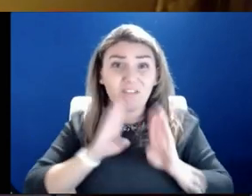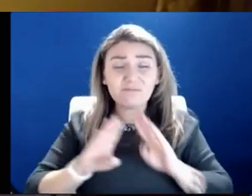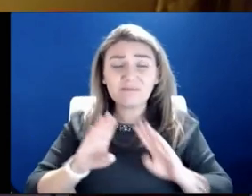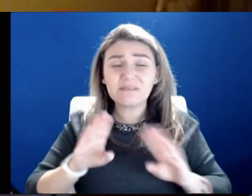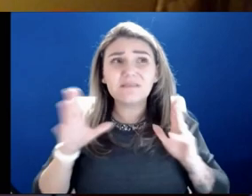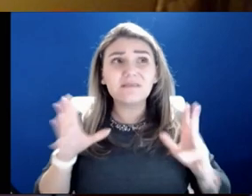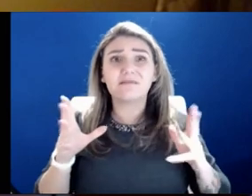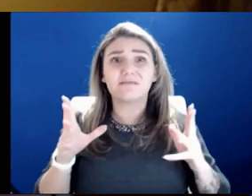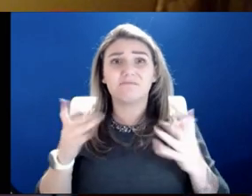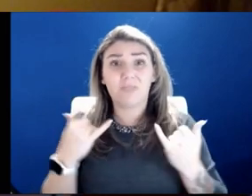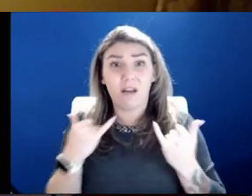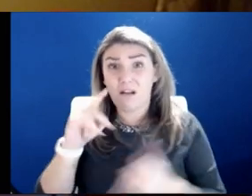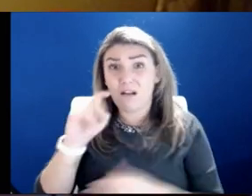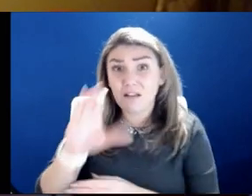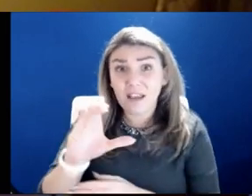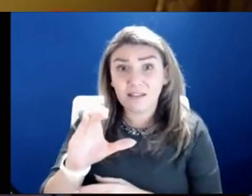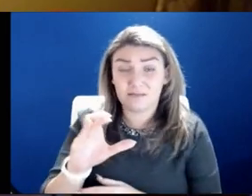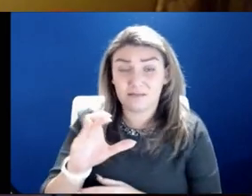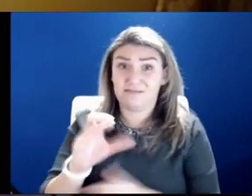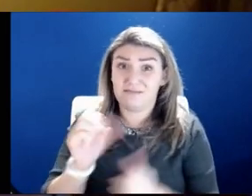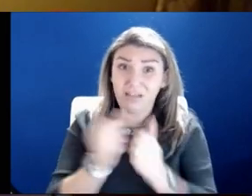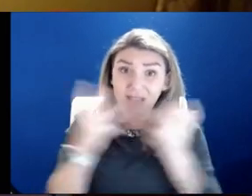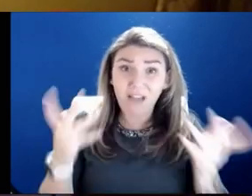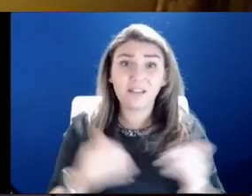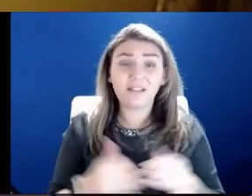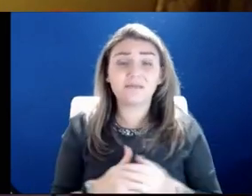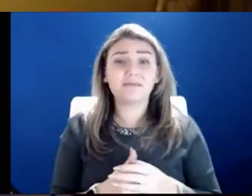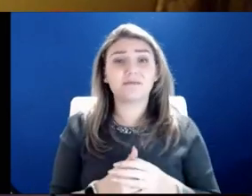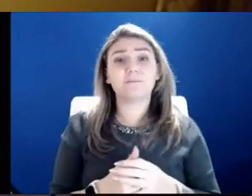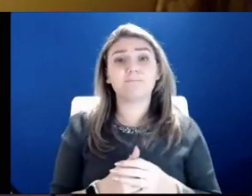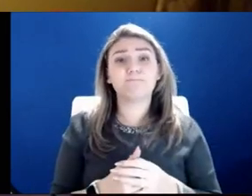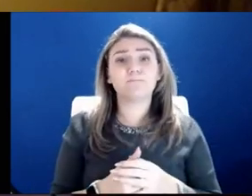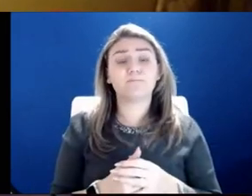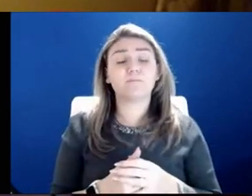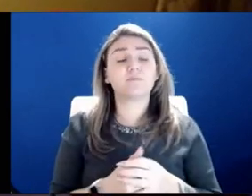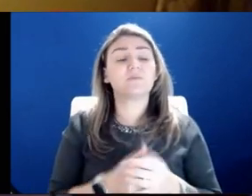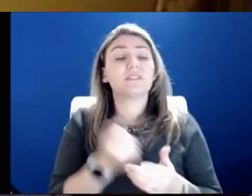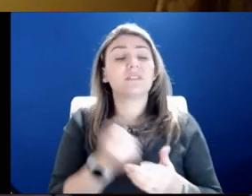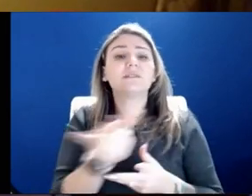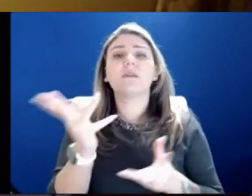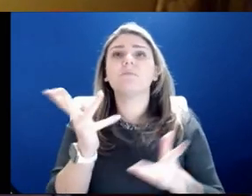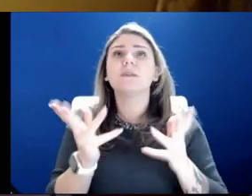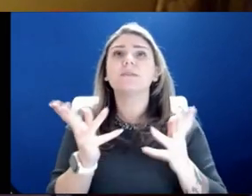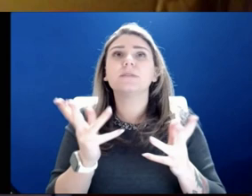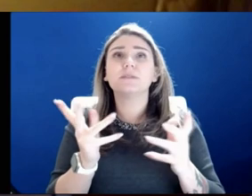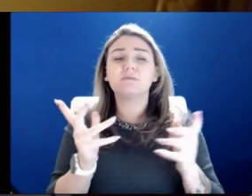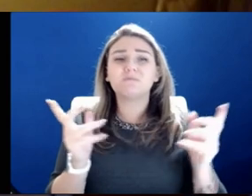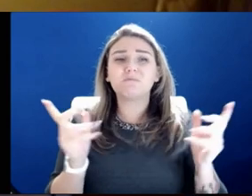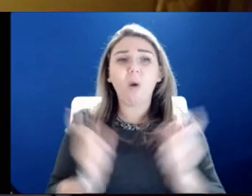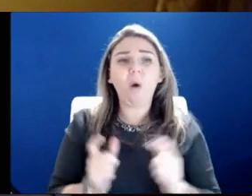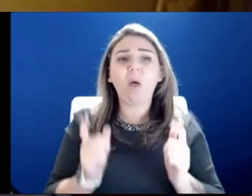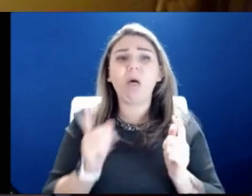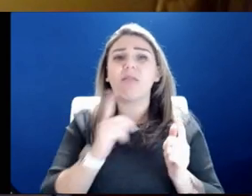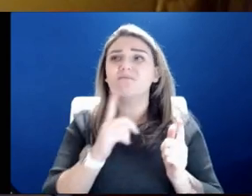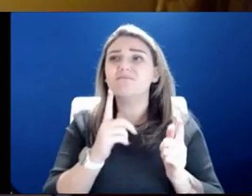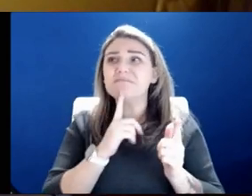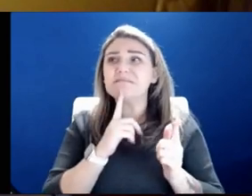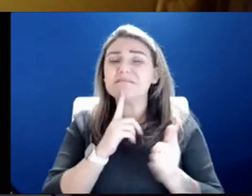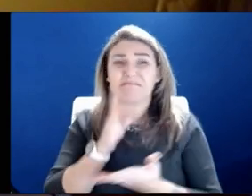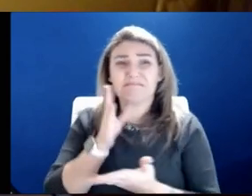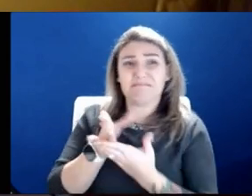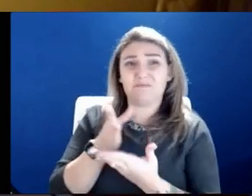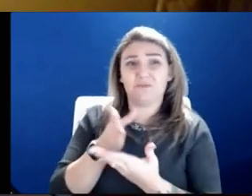in Kansas City dramatically. And, you know, some of the very small mitigation strategies that we have